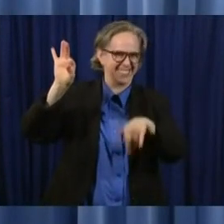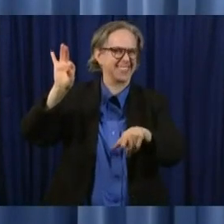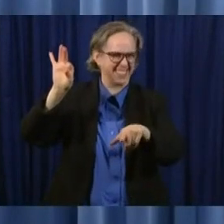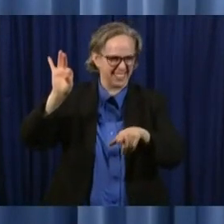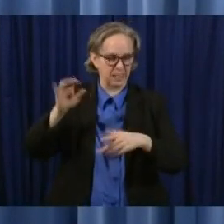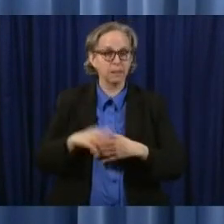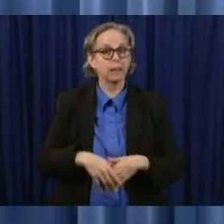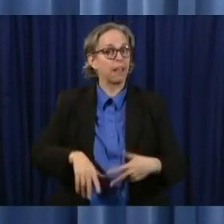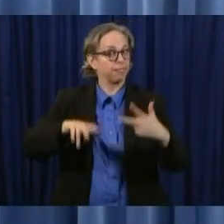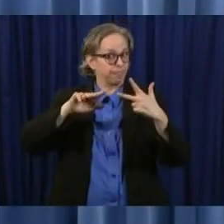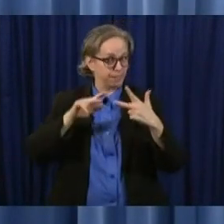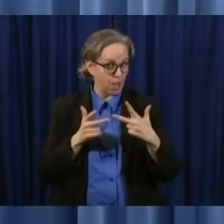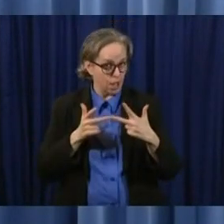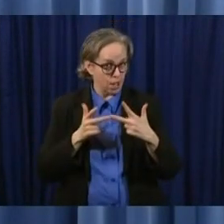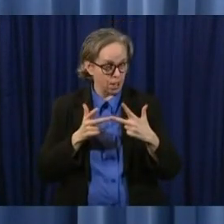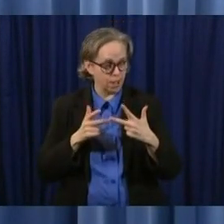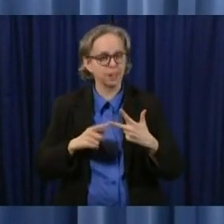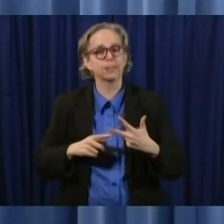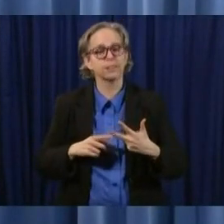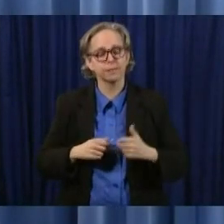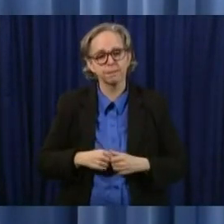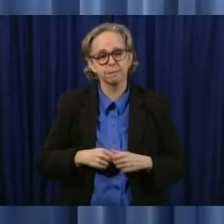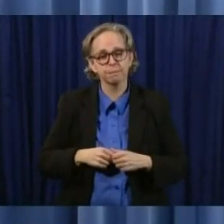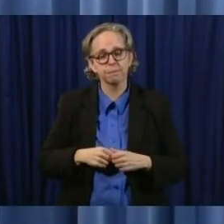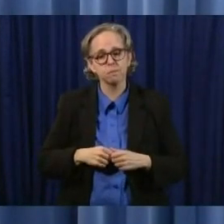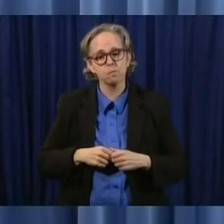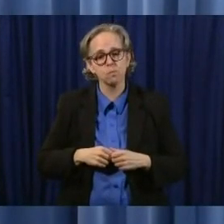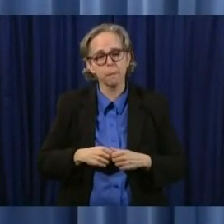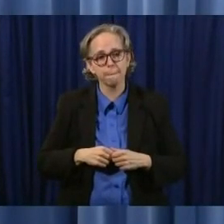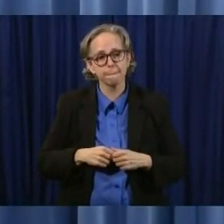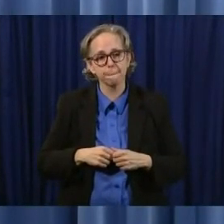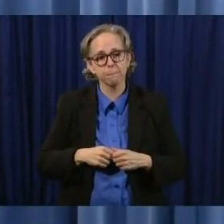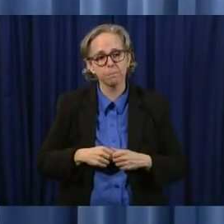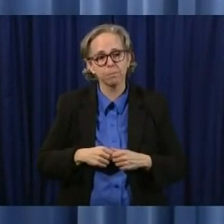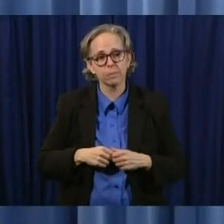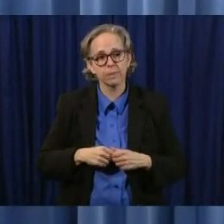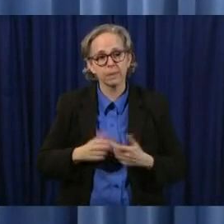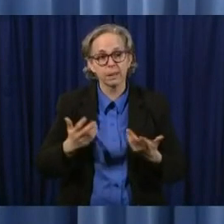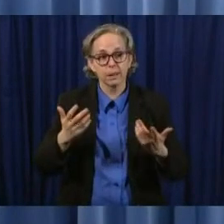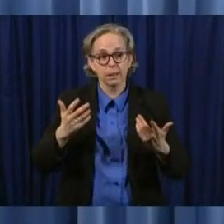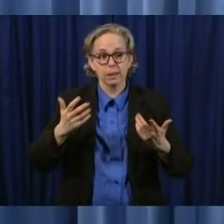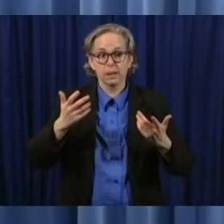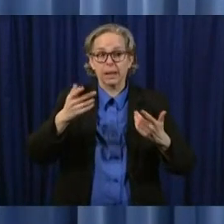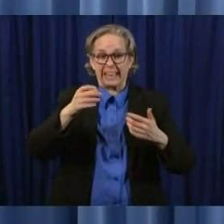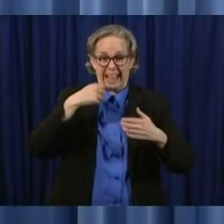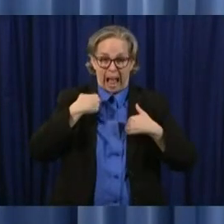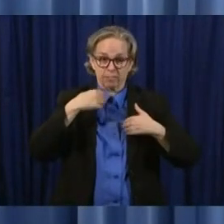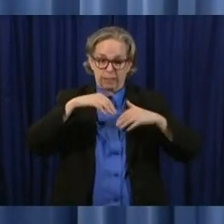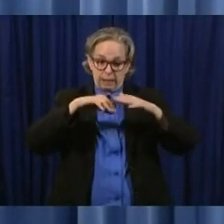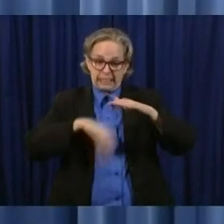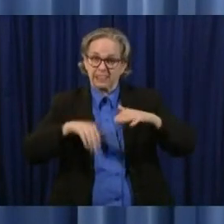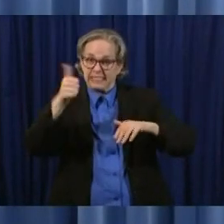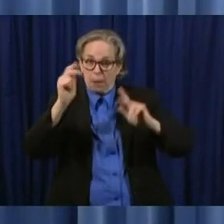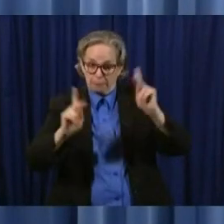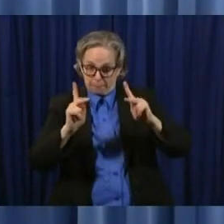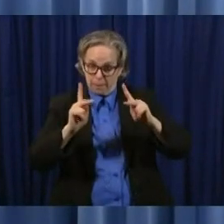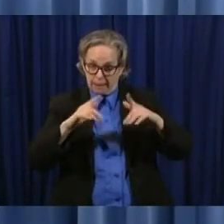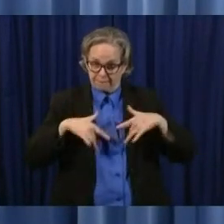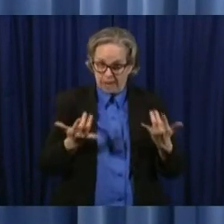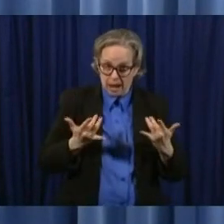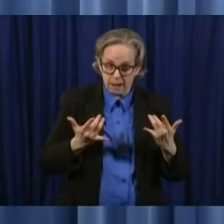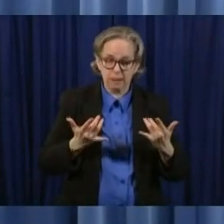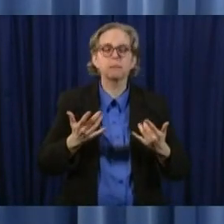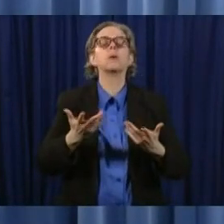third third in preference would be an event with 10 people or less at a time who are and remain socially